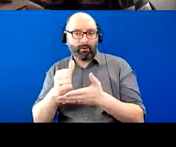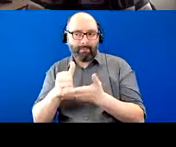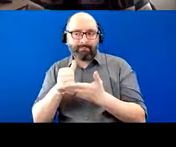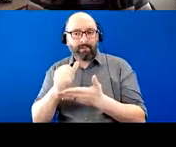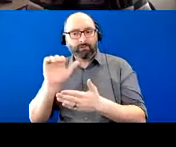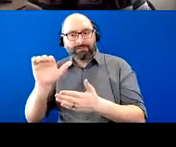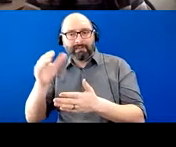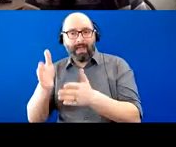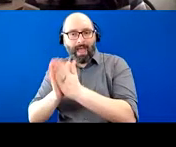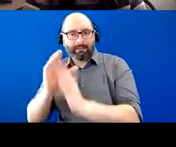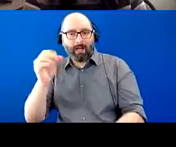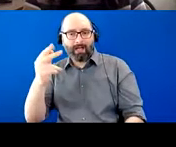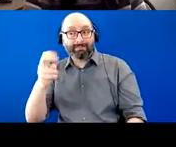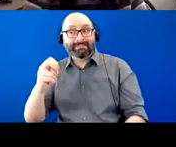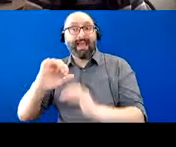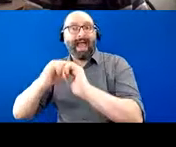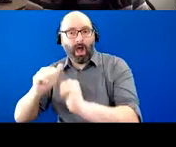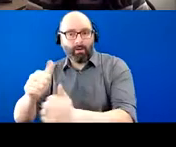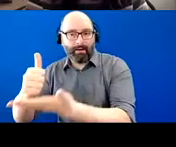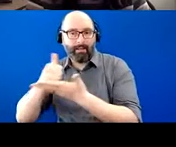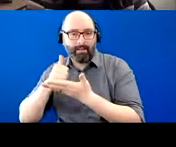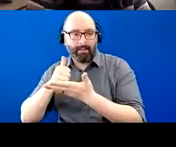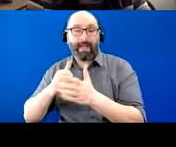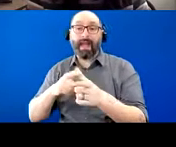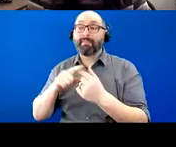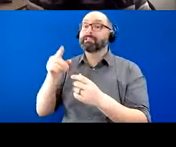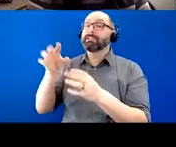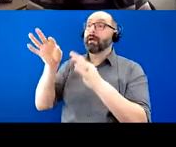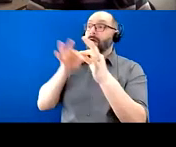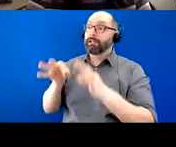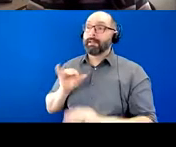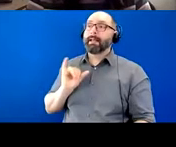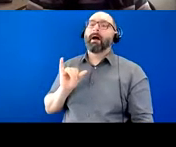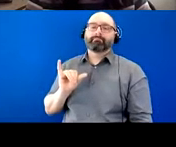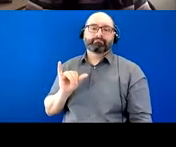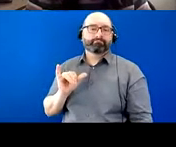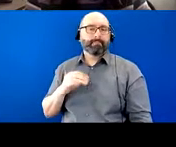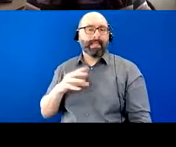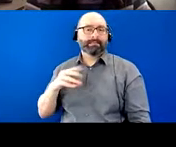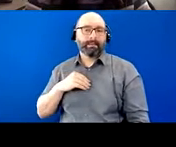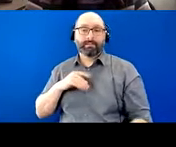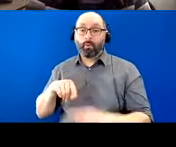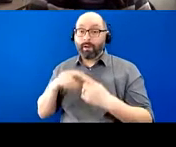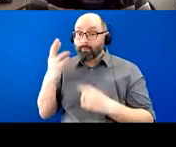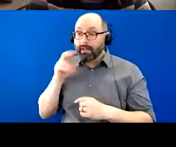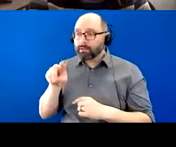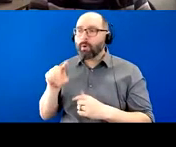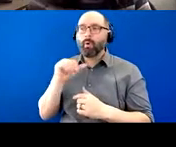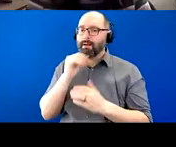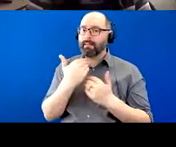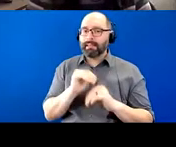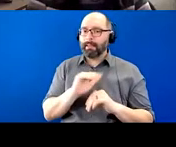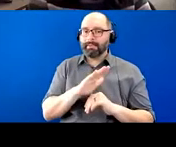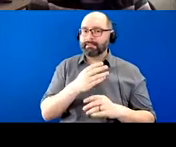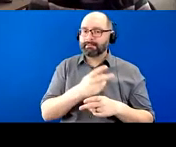they could help. And she felt more accepting of their services. Um, when she discovered that it wouldn't limit his care.